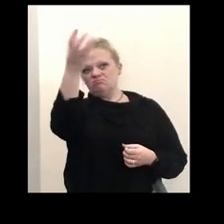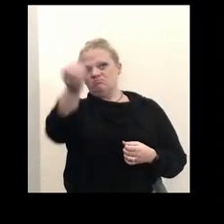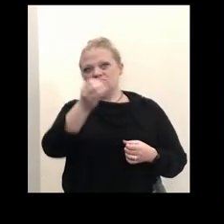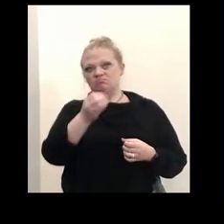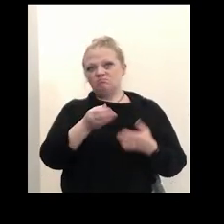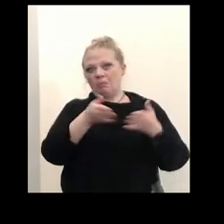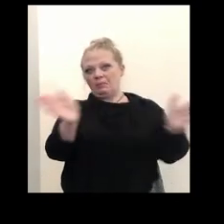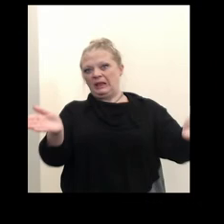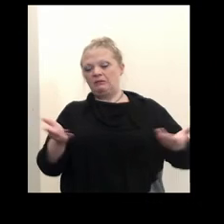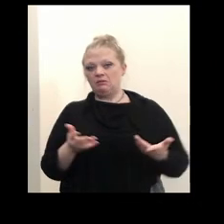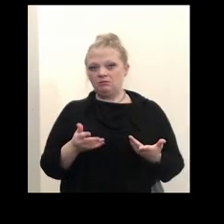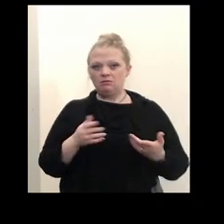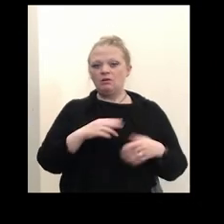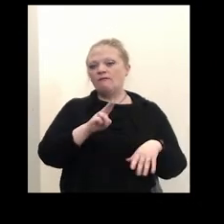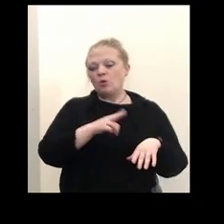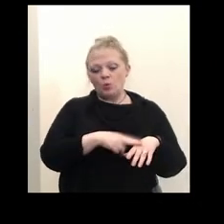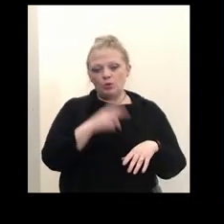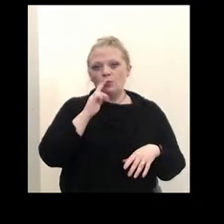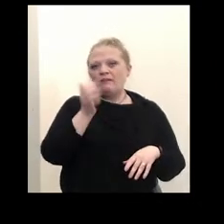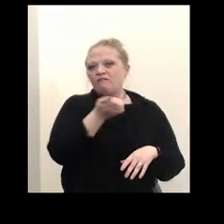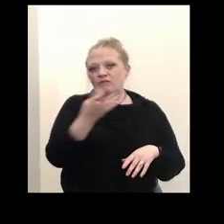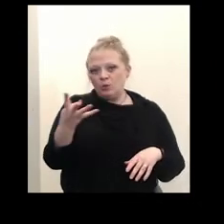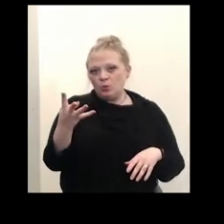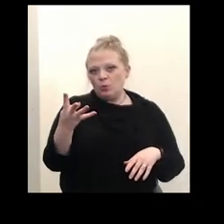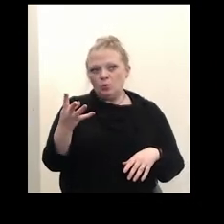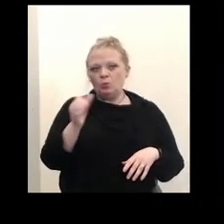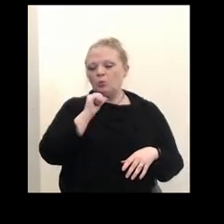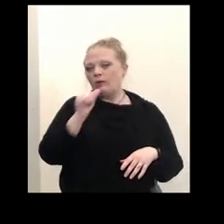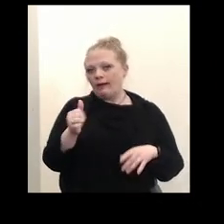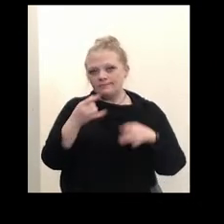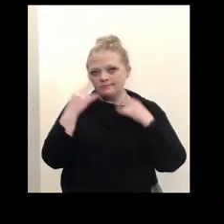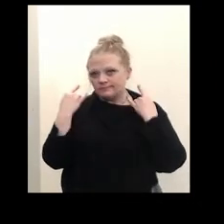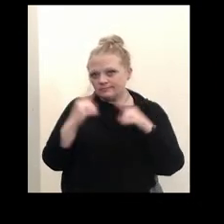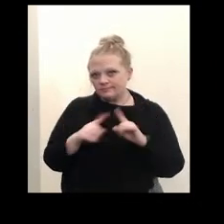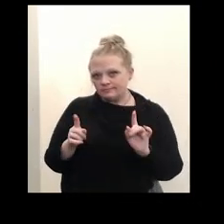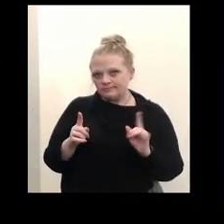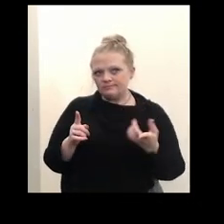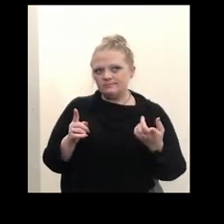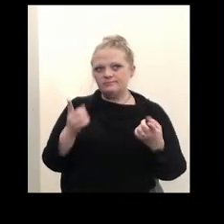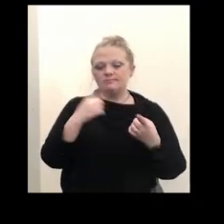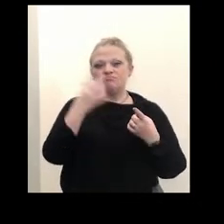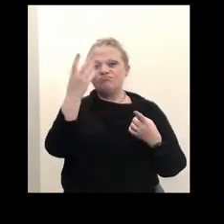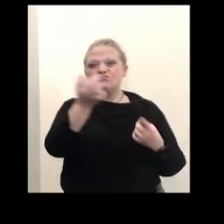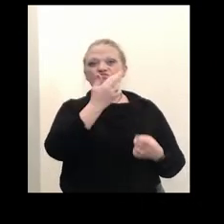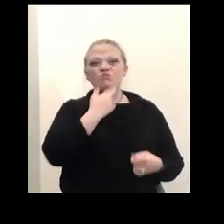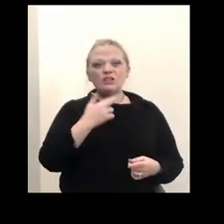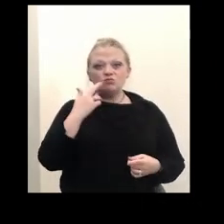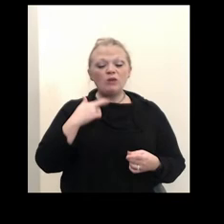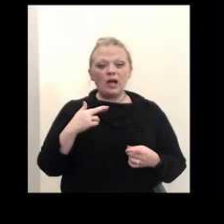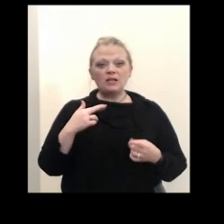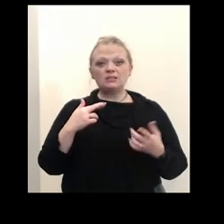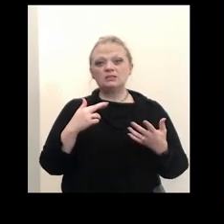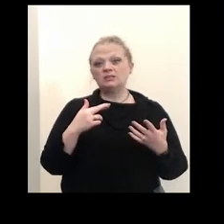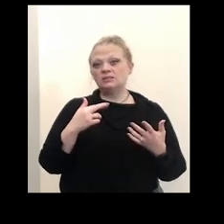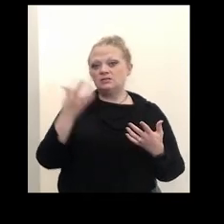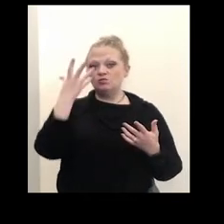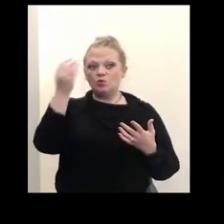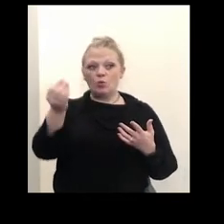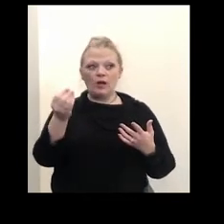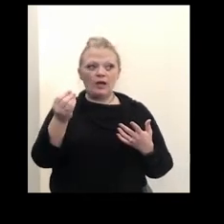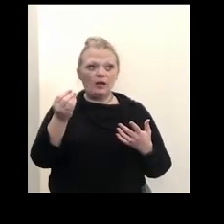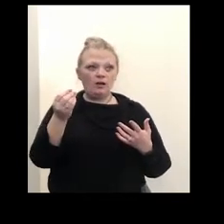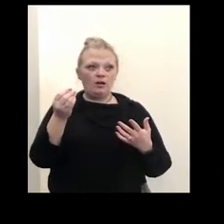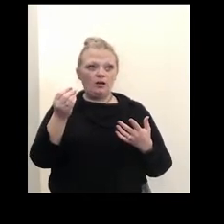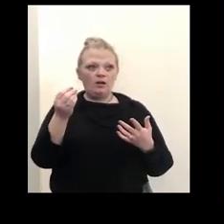they're going to be a couple that may not mask, but we're going out when they're going out to restaurants and to go out to educate in